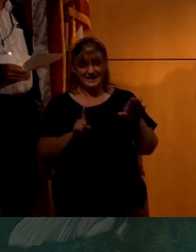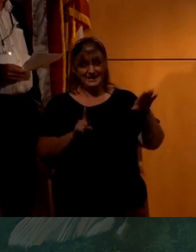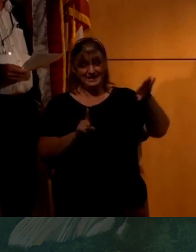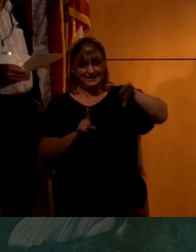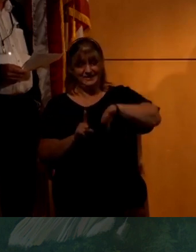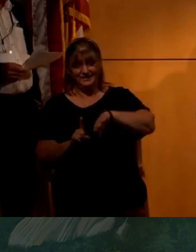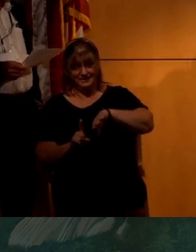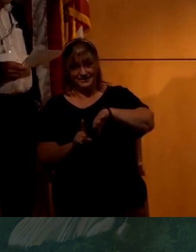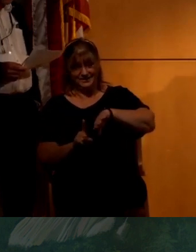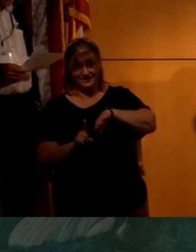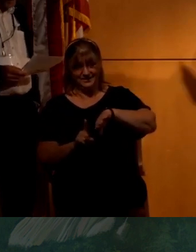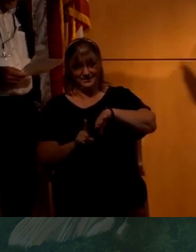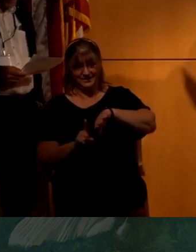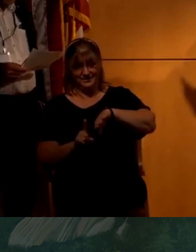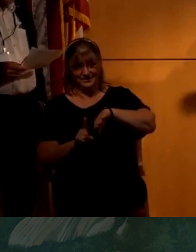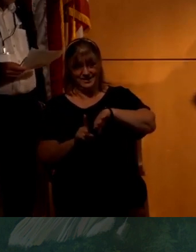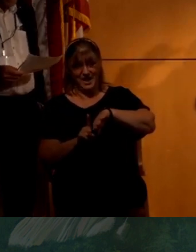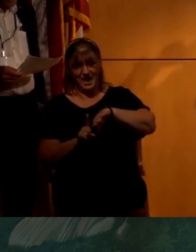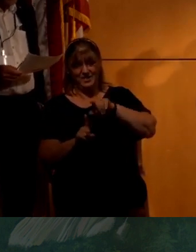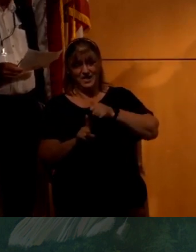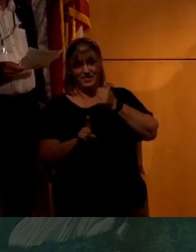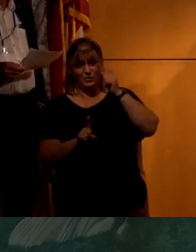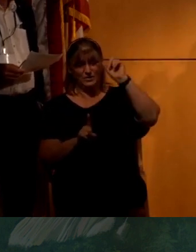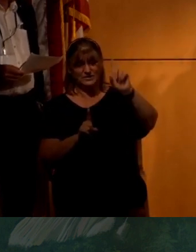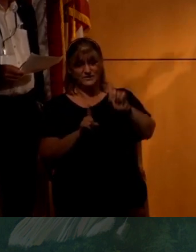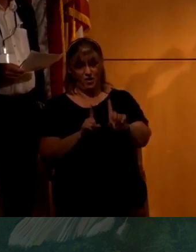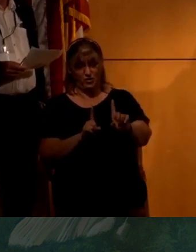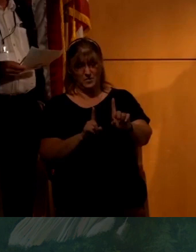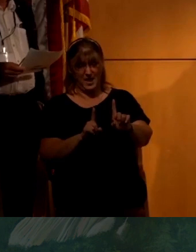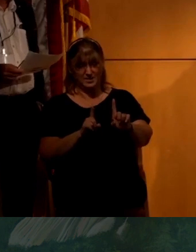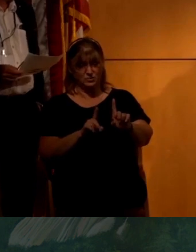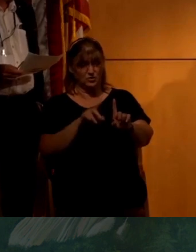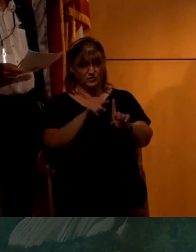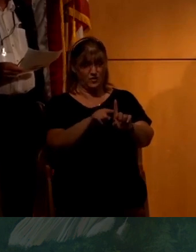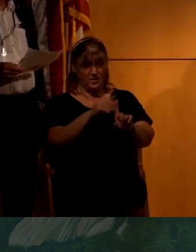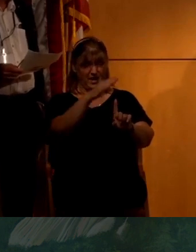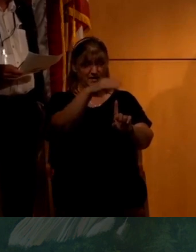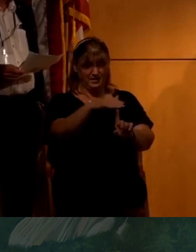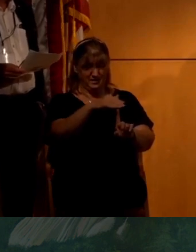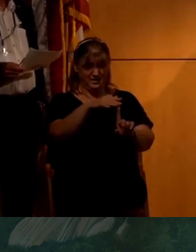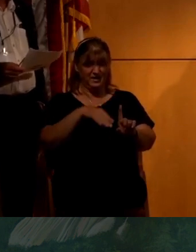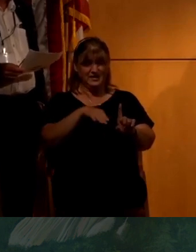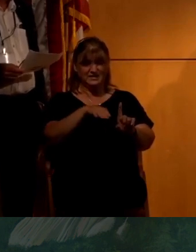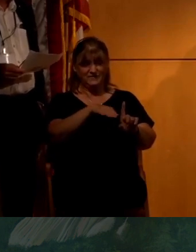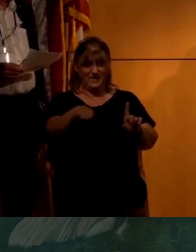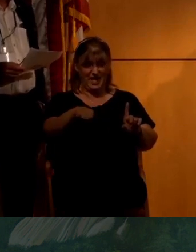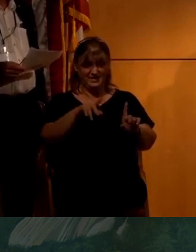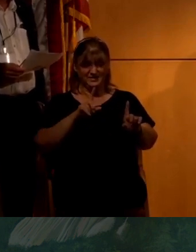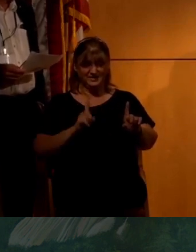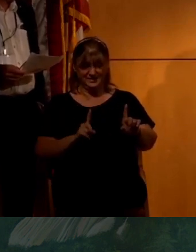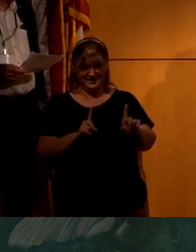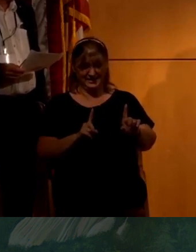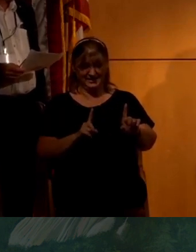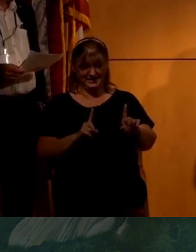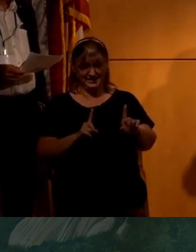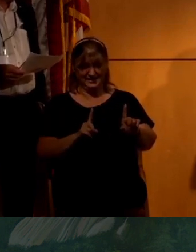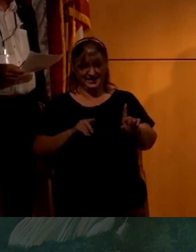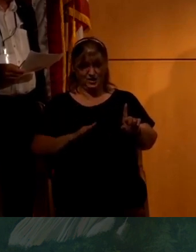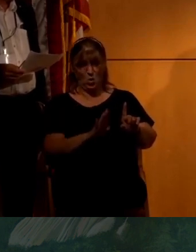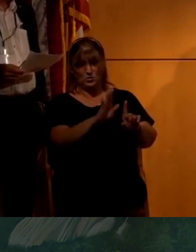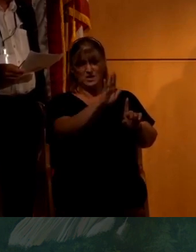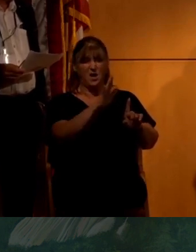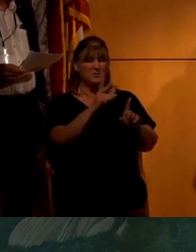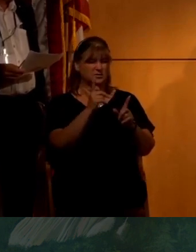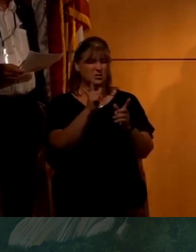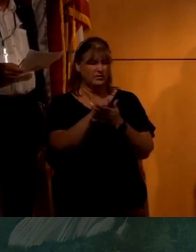of a, a, a slope and the other one is farther back. And so the guy who's farther back, his shadow is on flat land and the other guy's shadow goes up the slope.